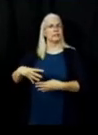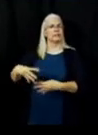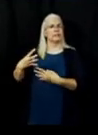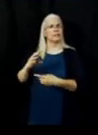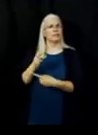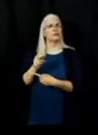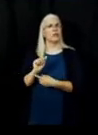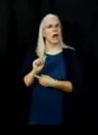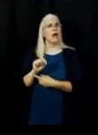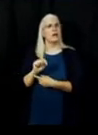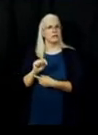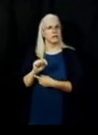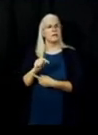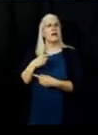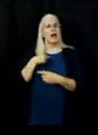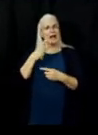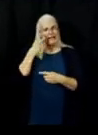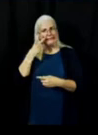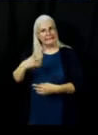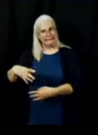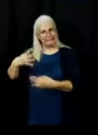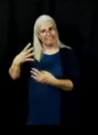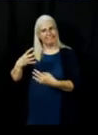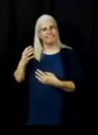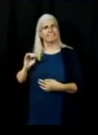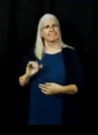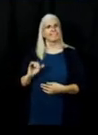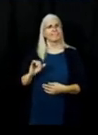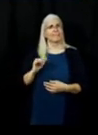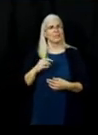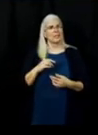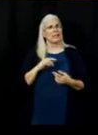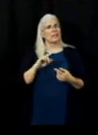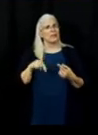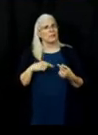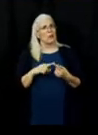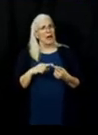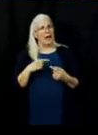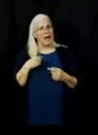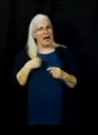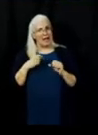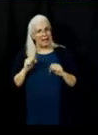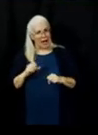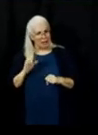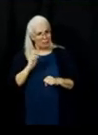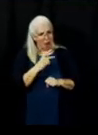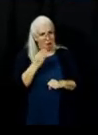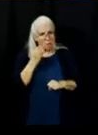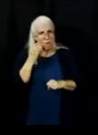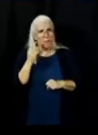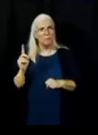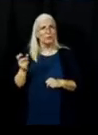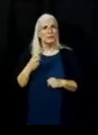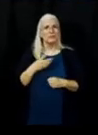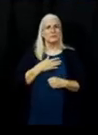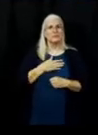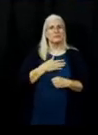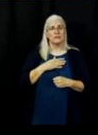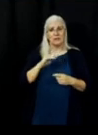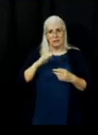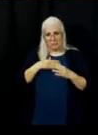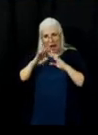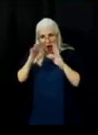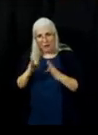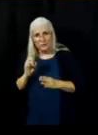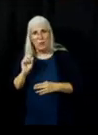I scroll through, it's when can I go home? Is my house okay? And then